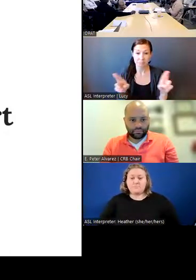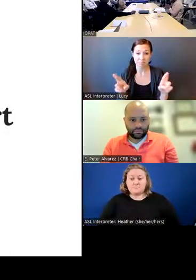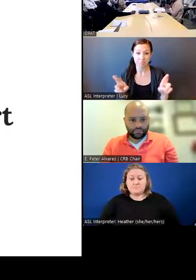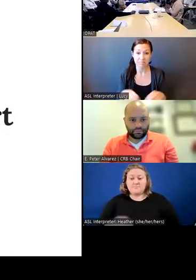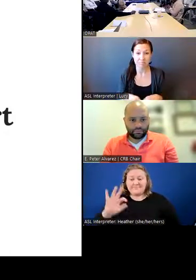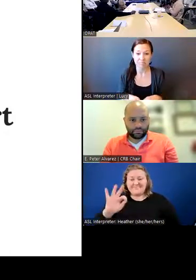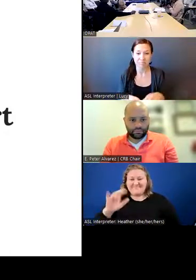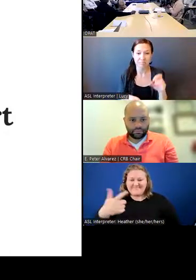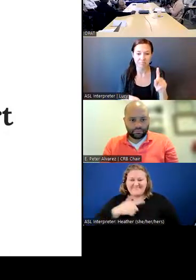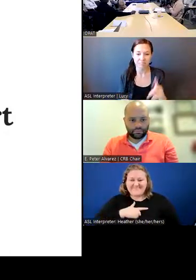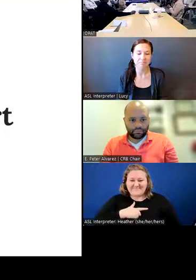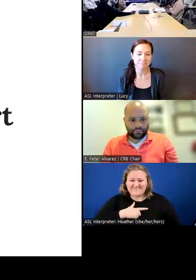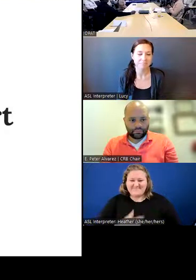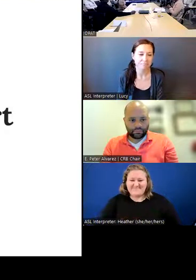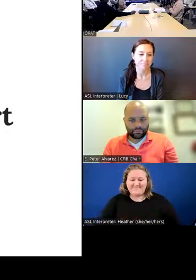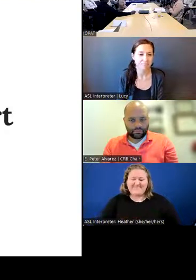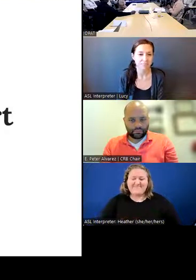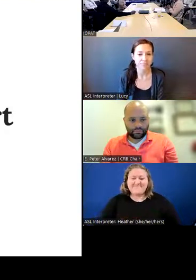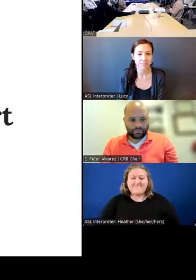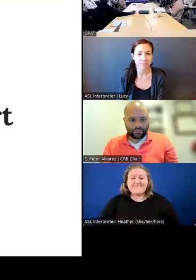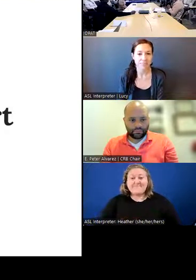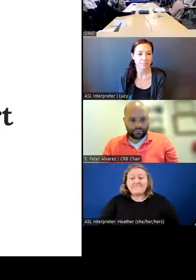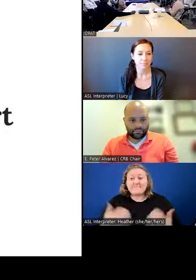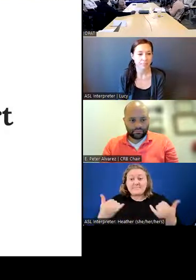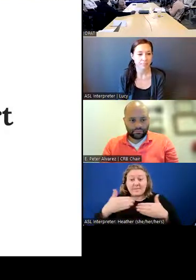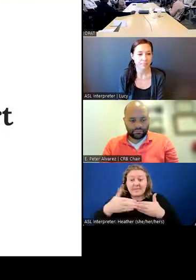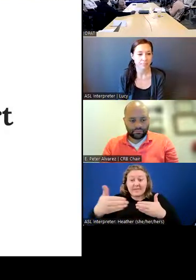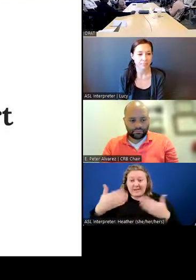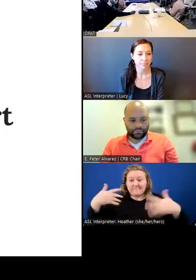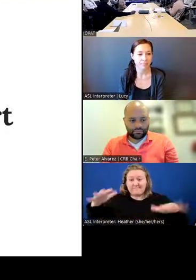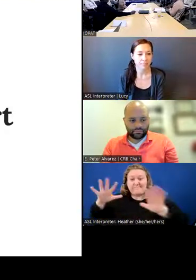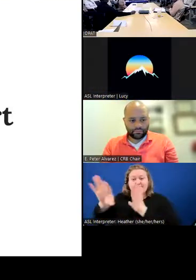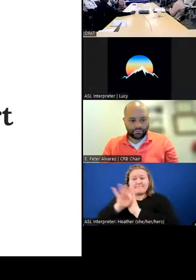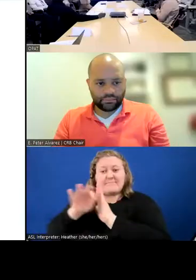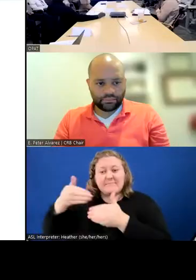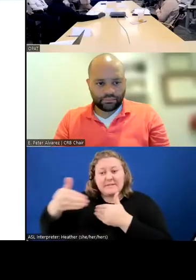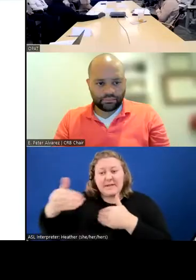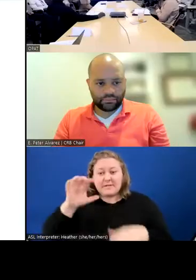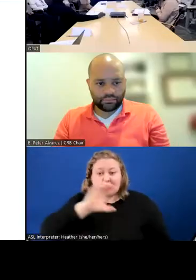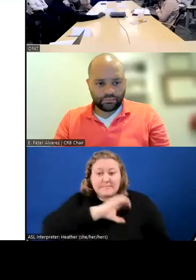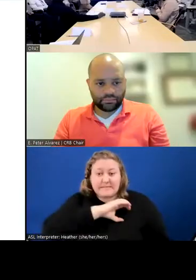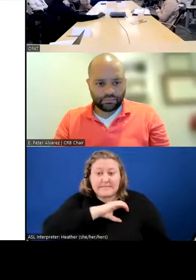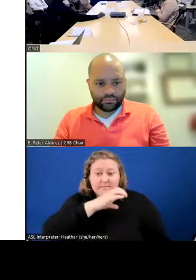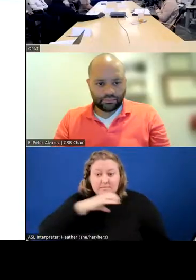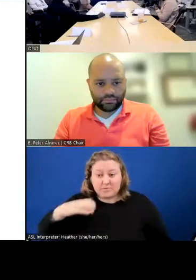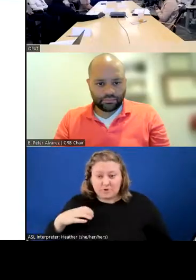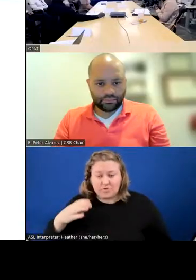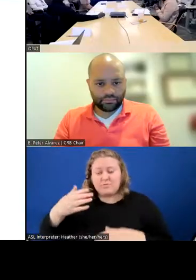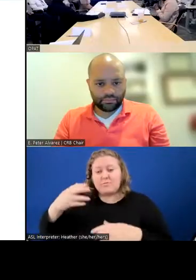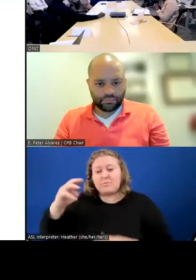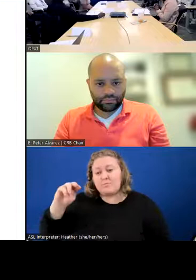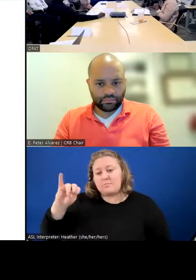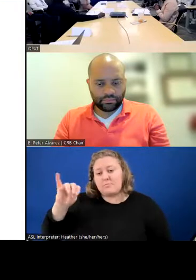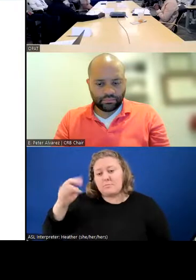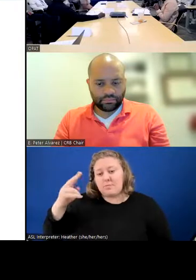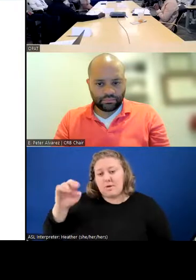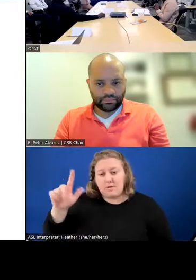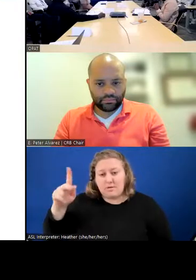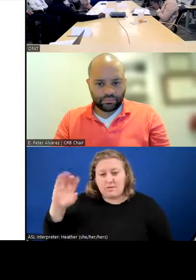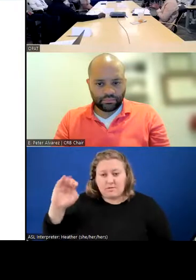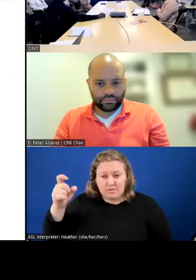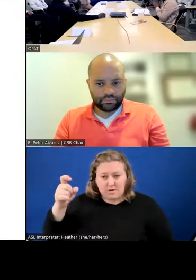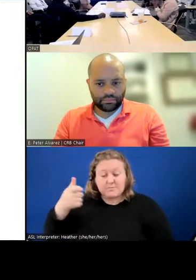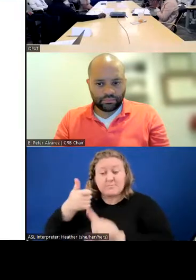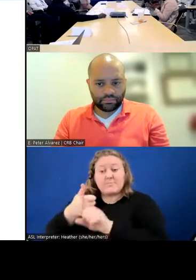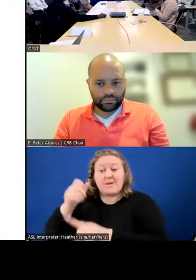So next up is that we now have a new police commissioner, Michael Cox, who was a former Boston police officer for over 30